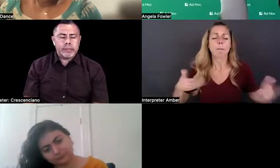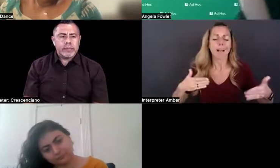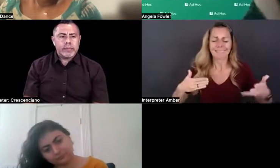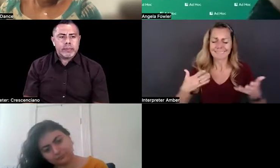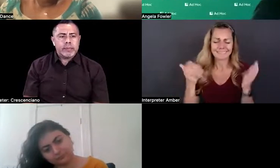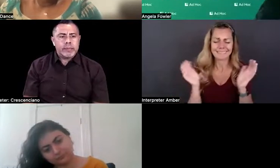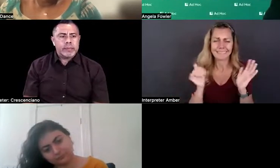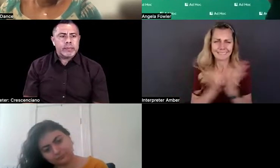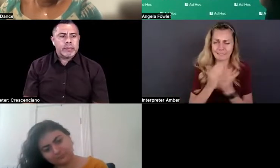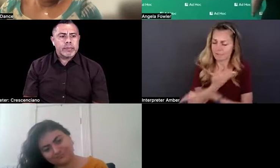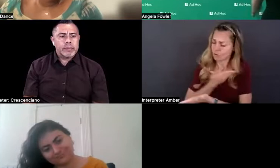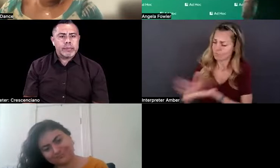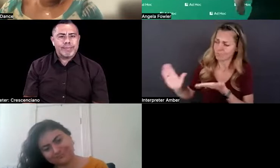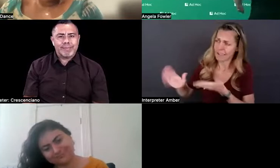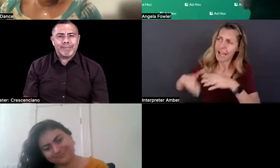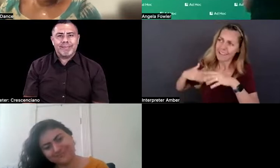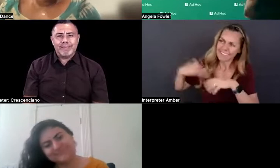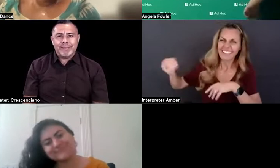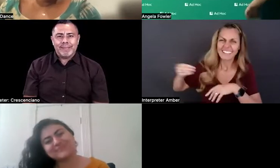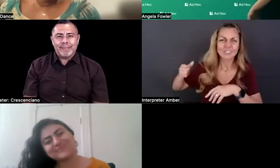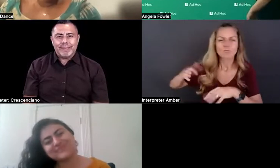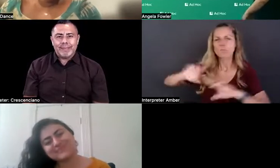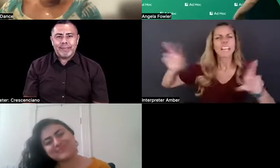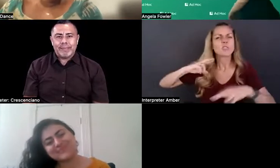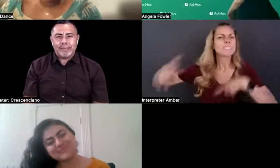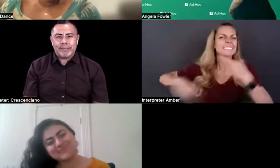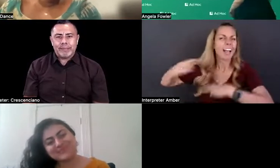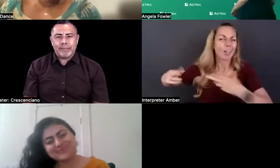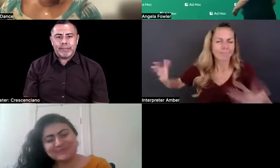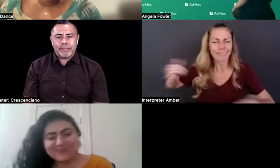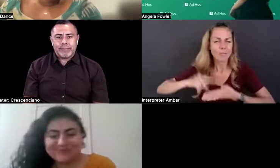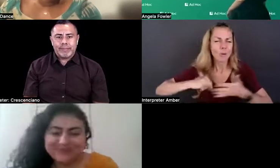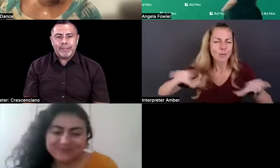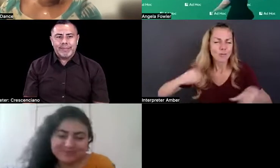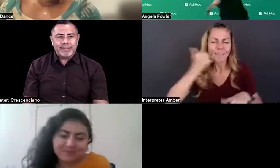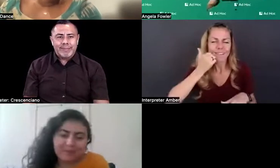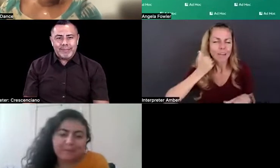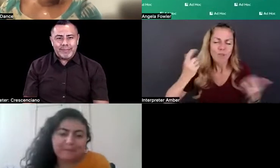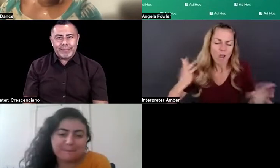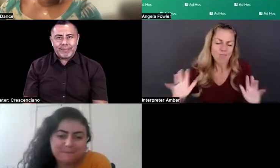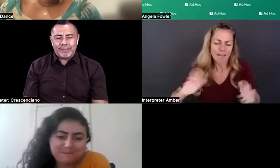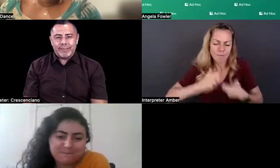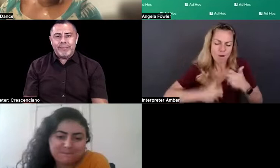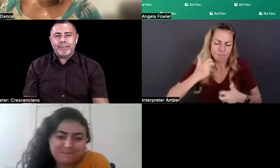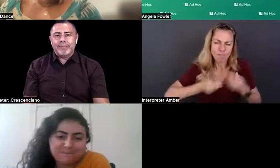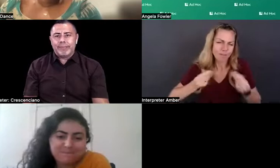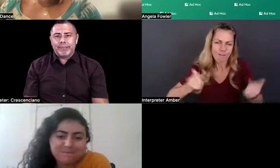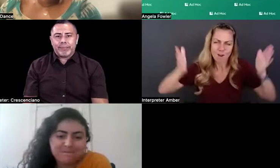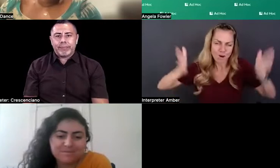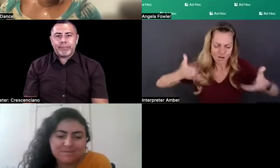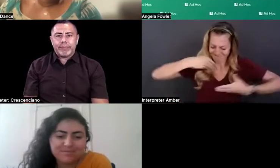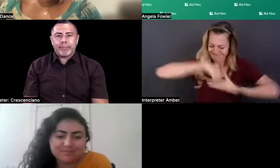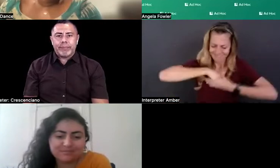and ready for recycling. Like we do it every day, right? We solve our own problems. So you gotta just,